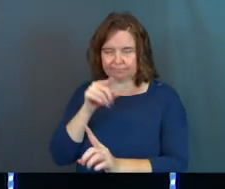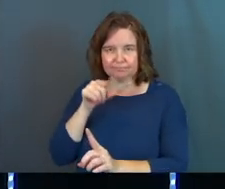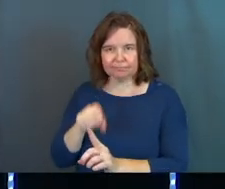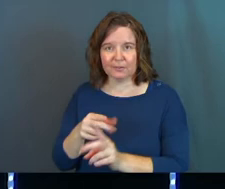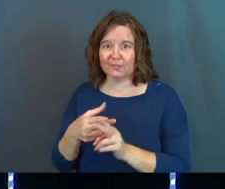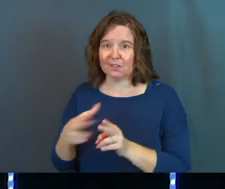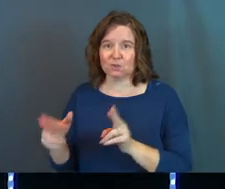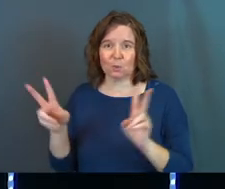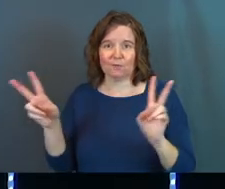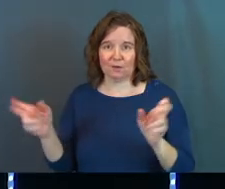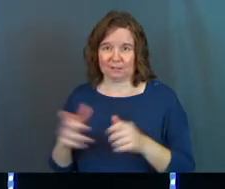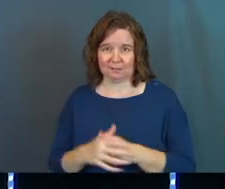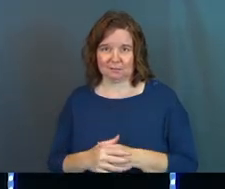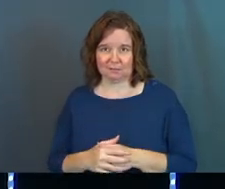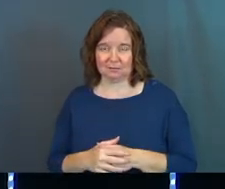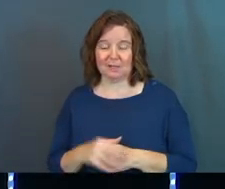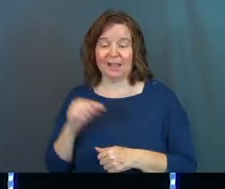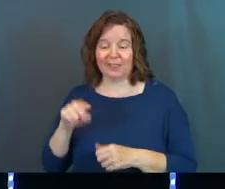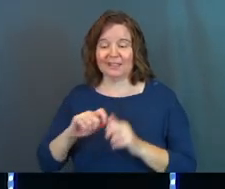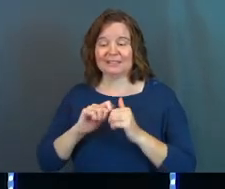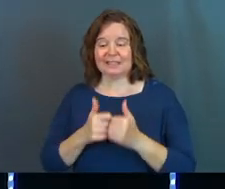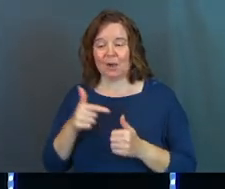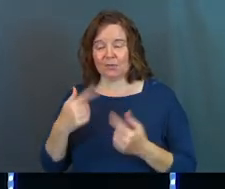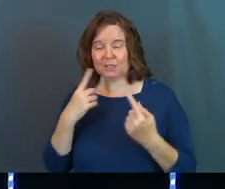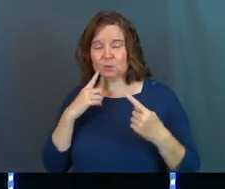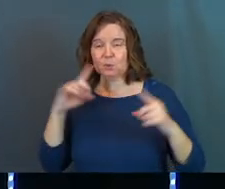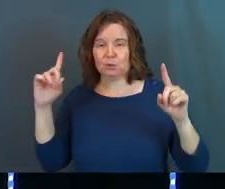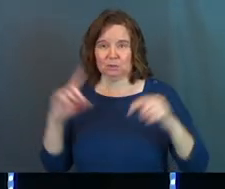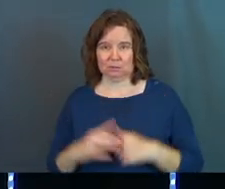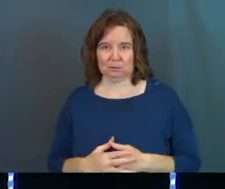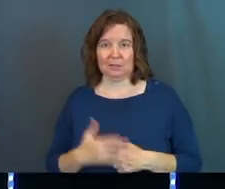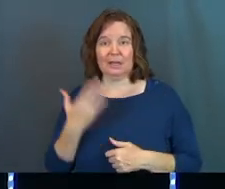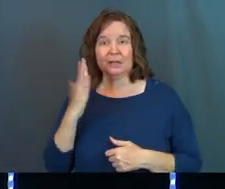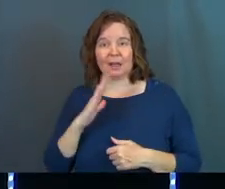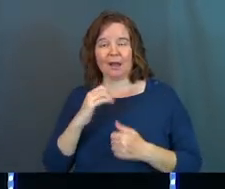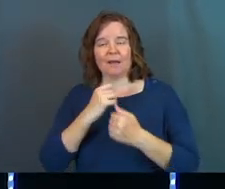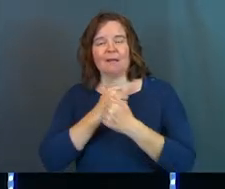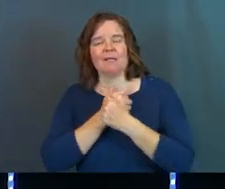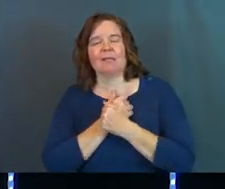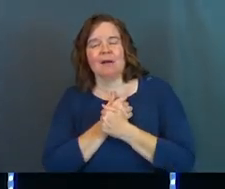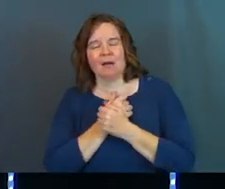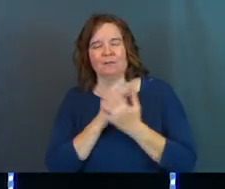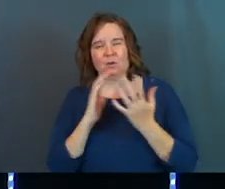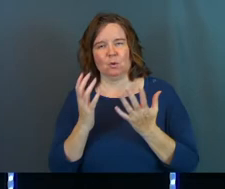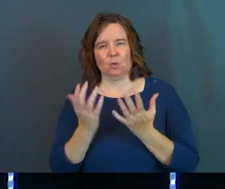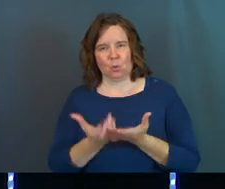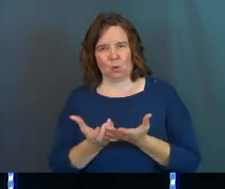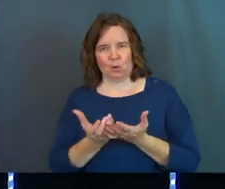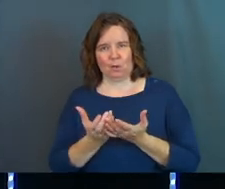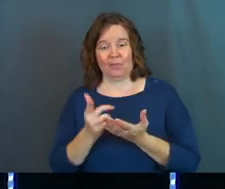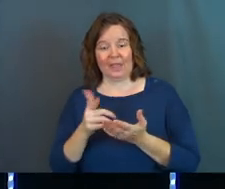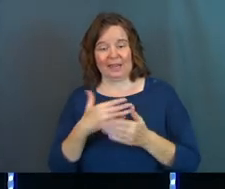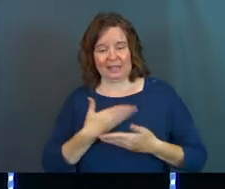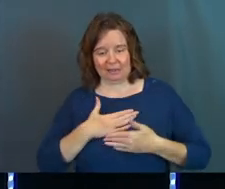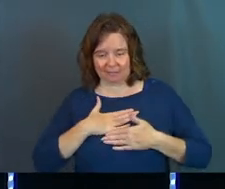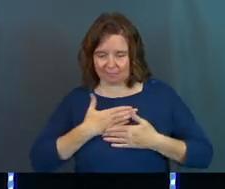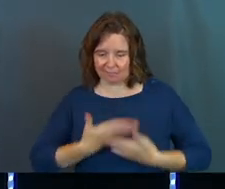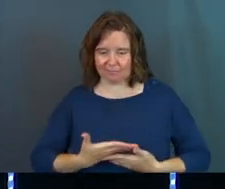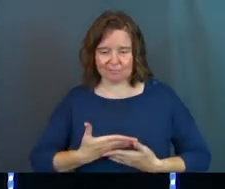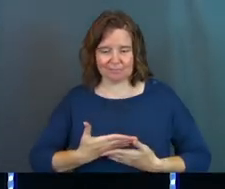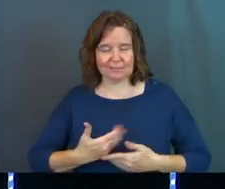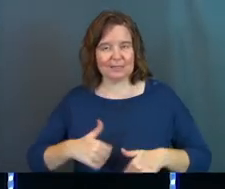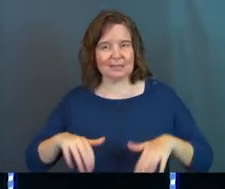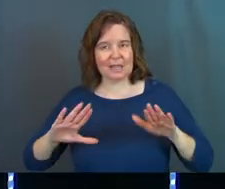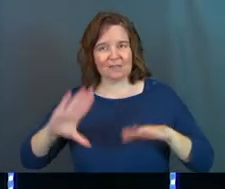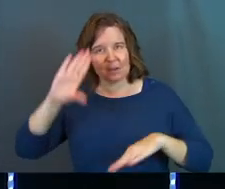to a very short phrase. So this is how this worked. God so loved the world. He gave his one and only son. Talk about the